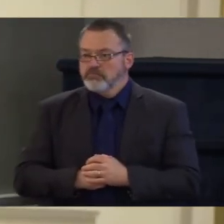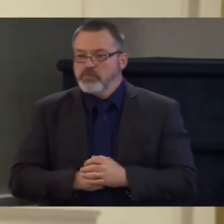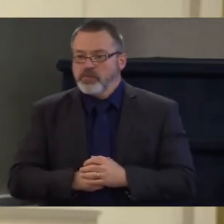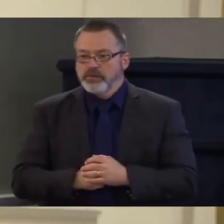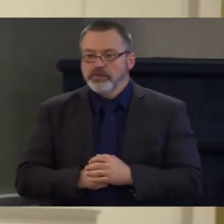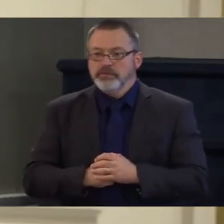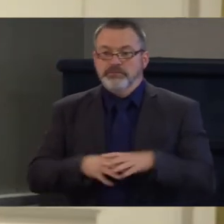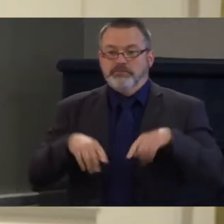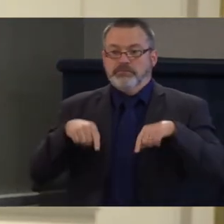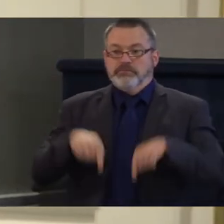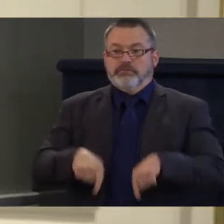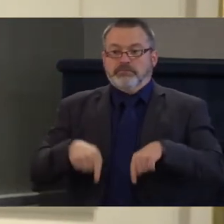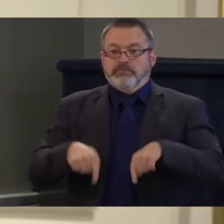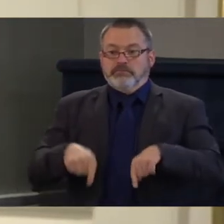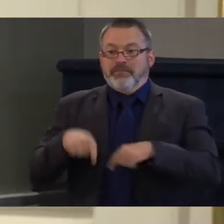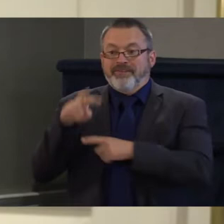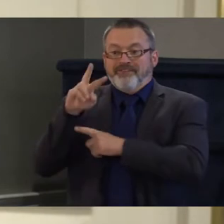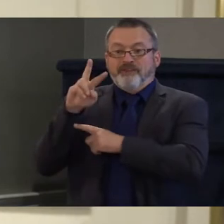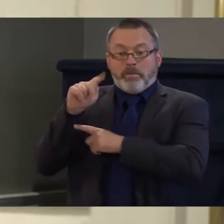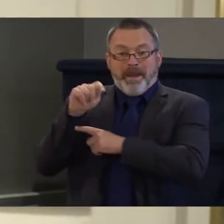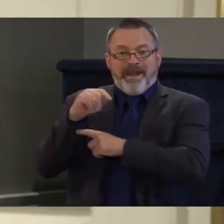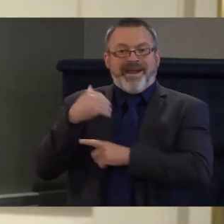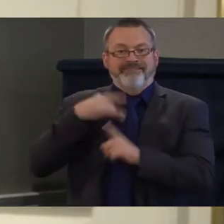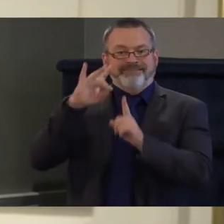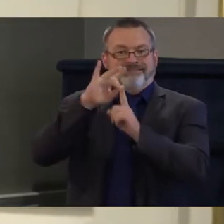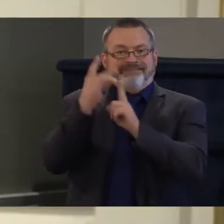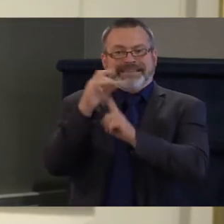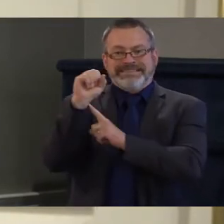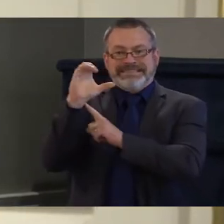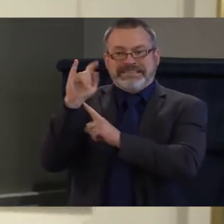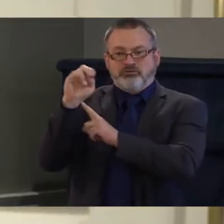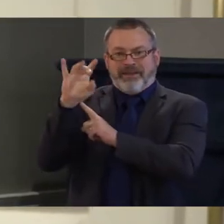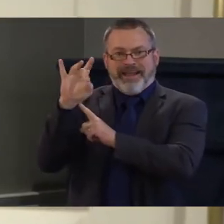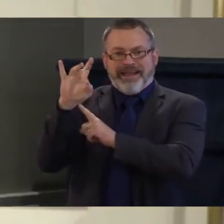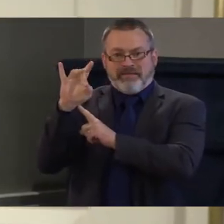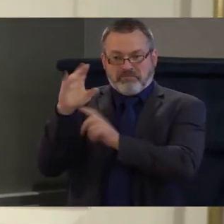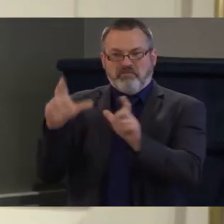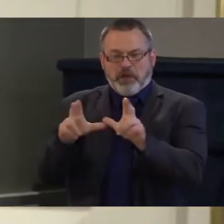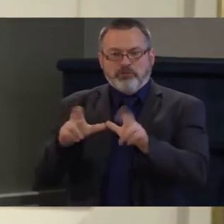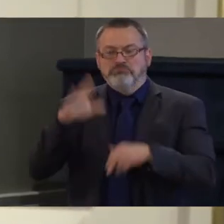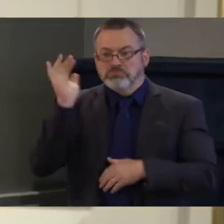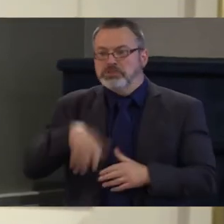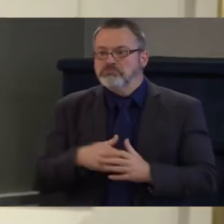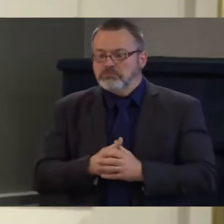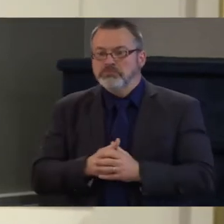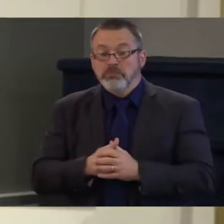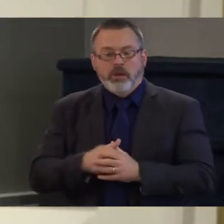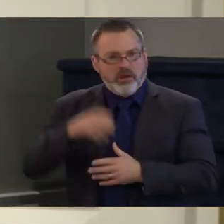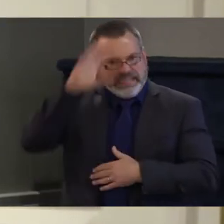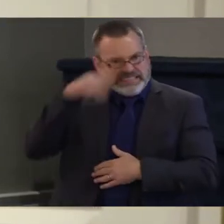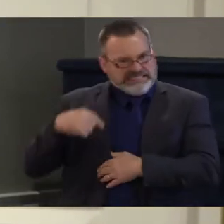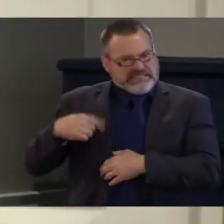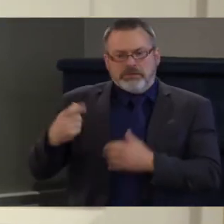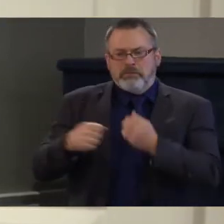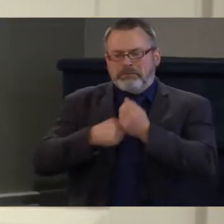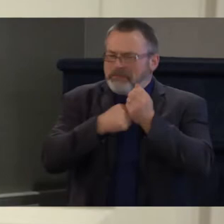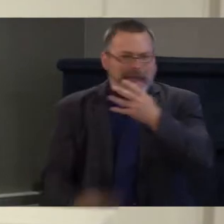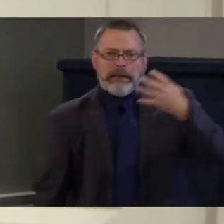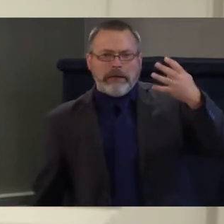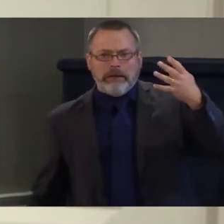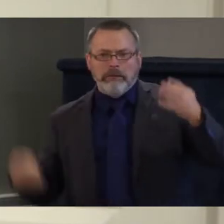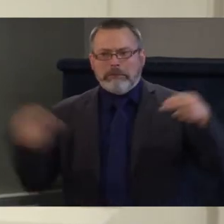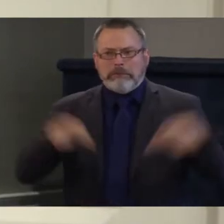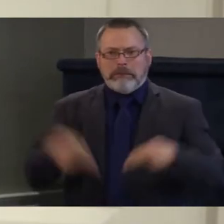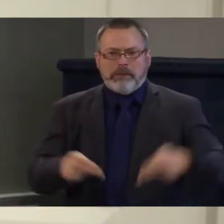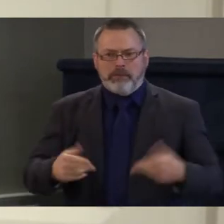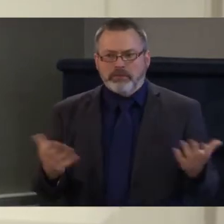on Section 8 vouchers to afford housing. However, long waiting lists have emerged because of a lack of expansion. How would you